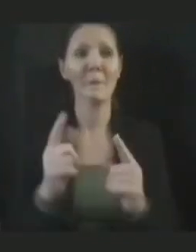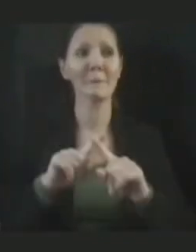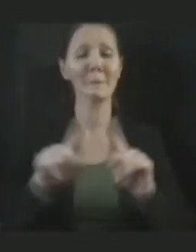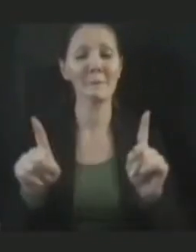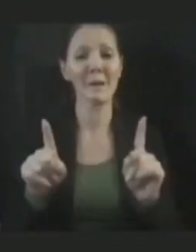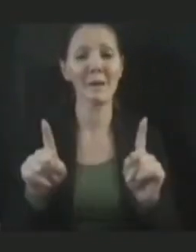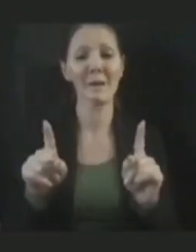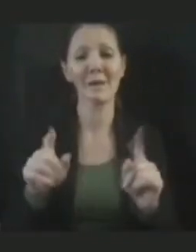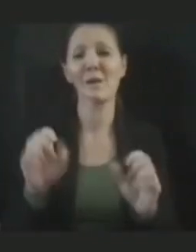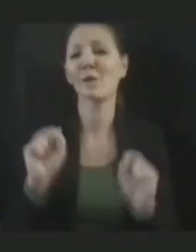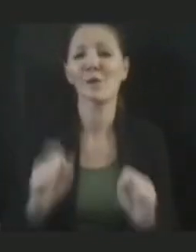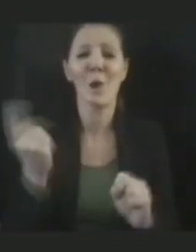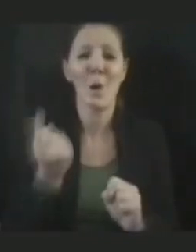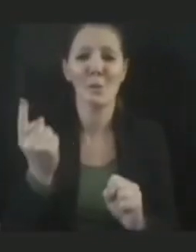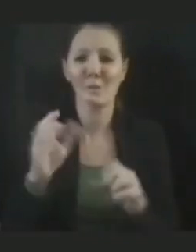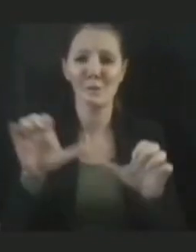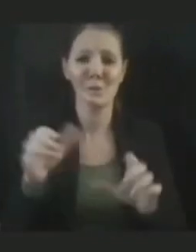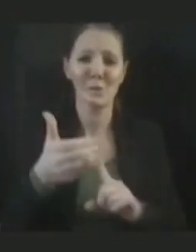things earlier.